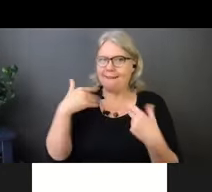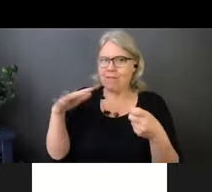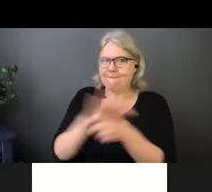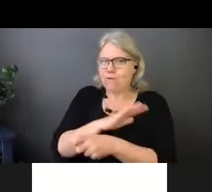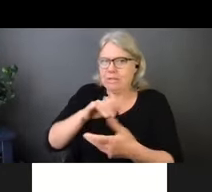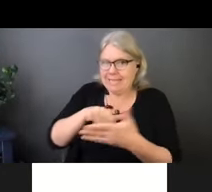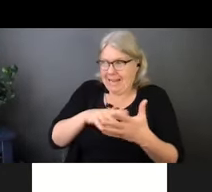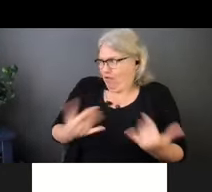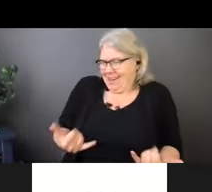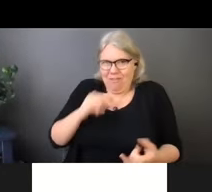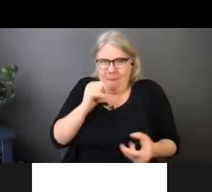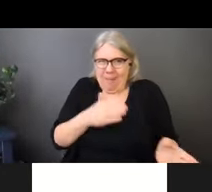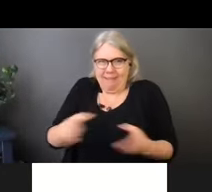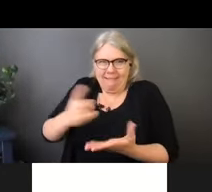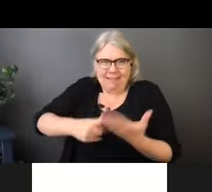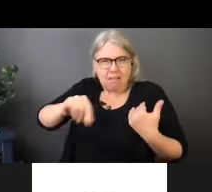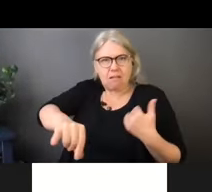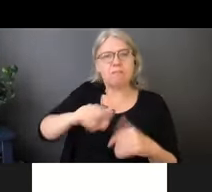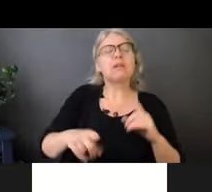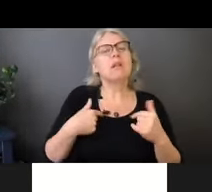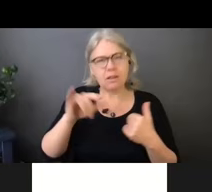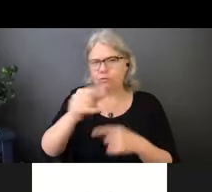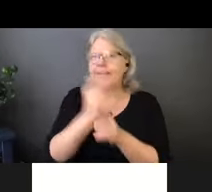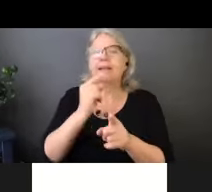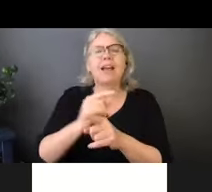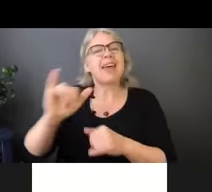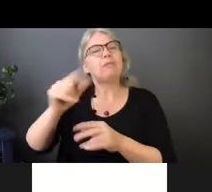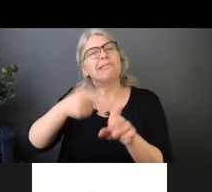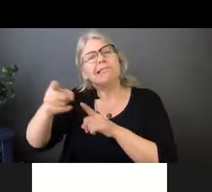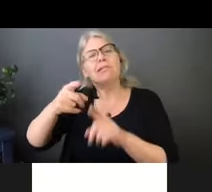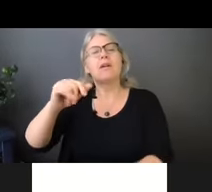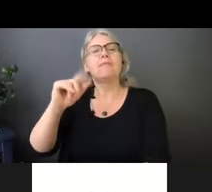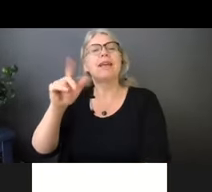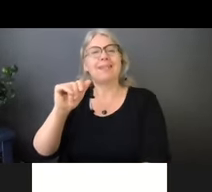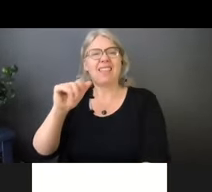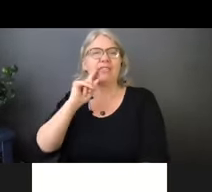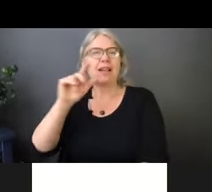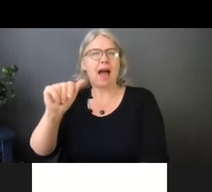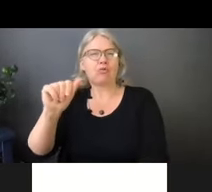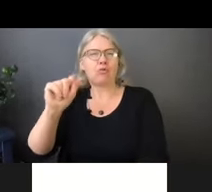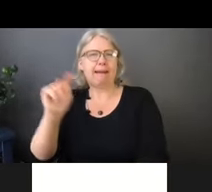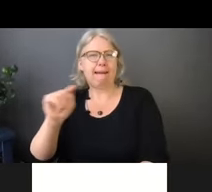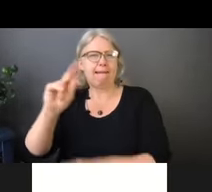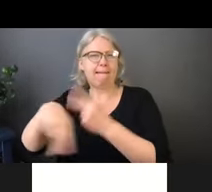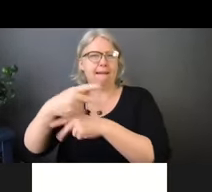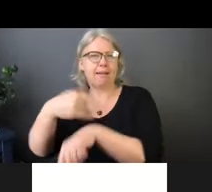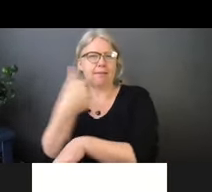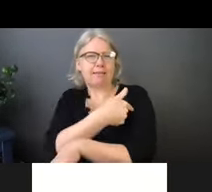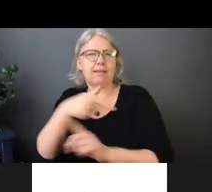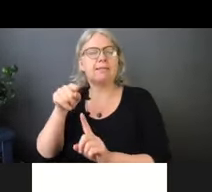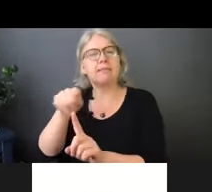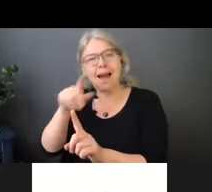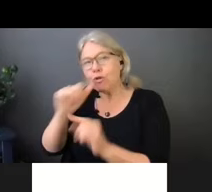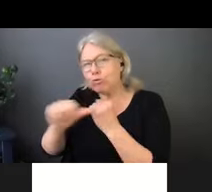the, the risk of blood clots, um, they're thinking it was linked specifically to one particular,